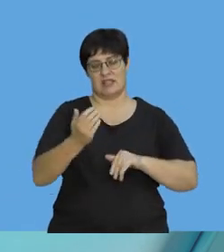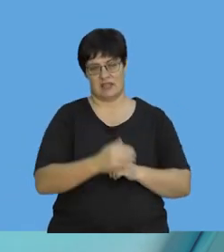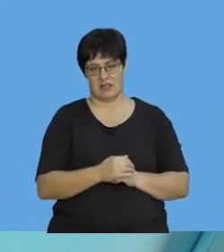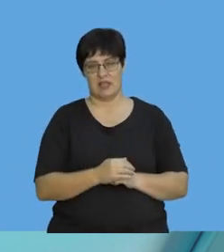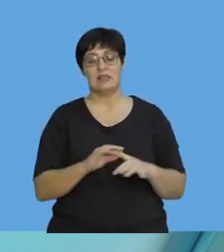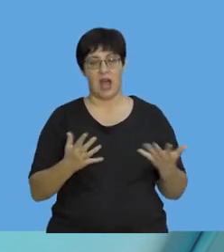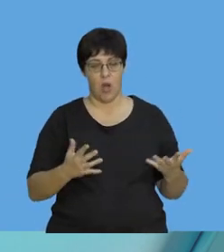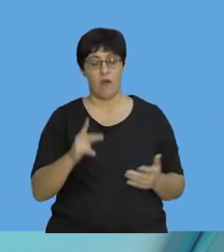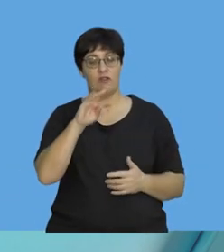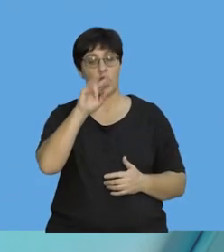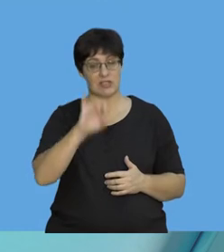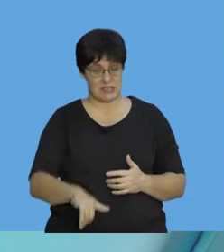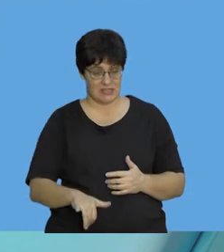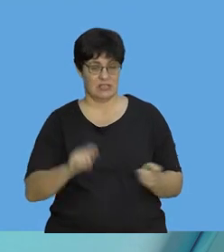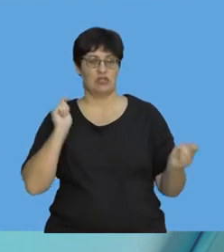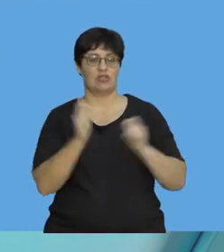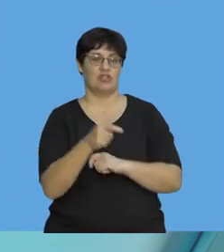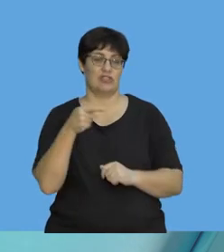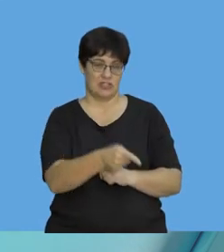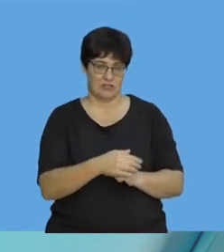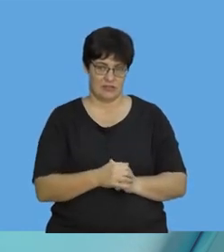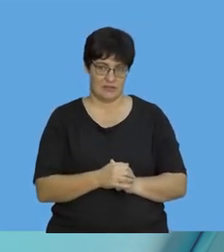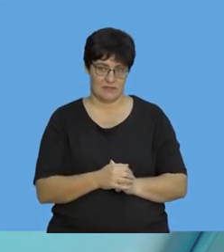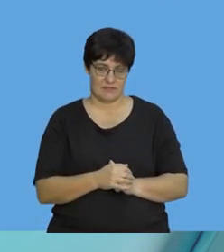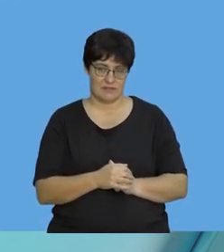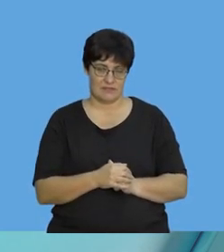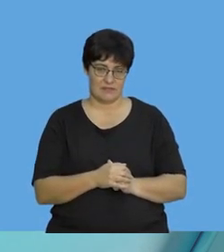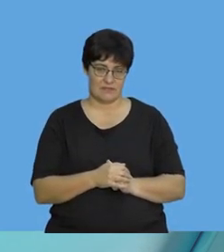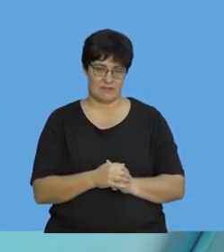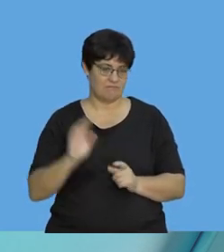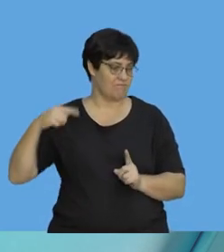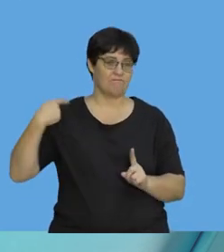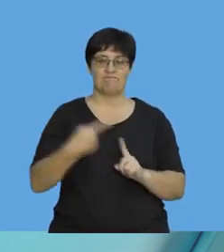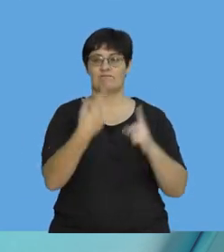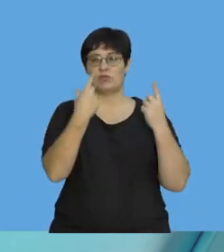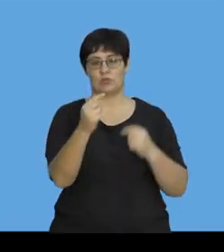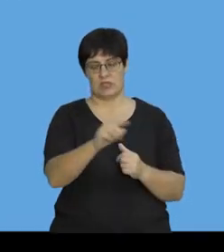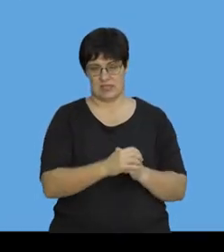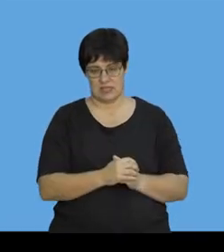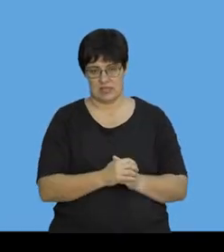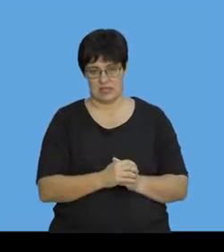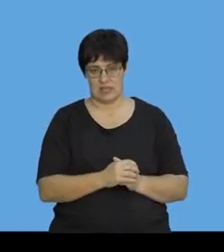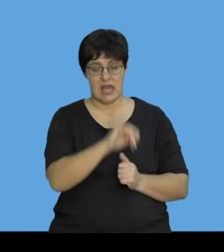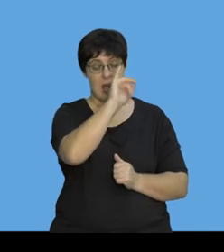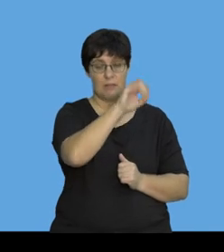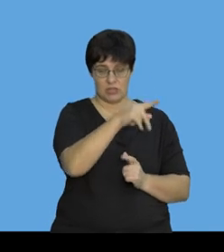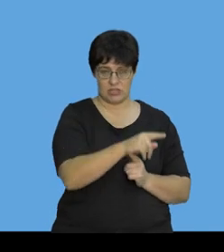the change in acceleration. It's all about how much their velocity changes. So what have we done?